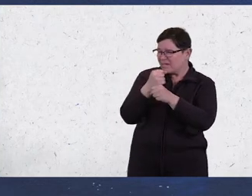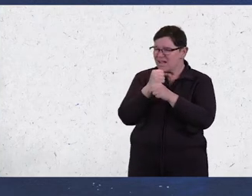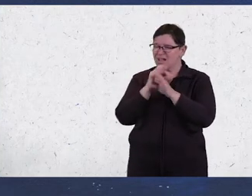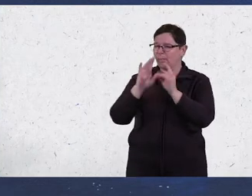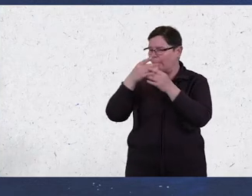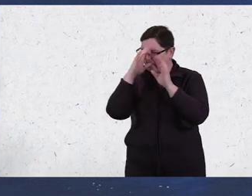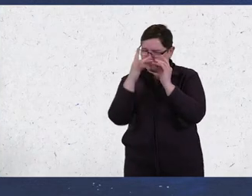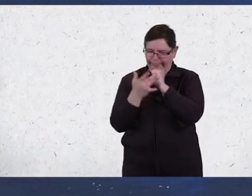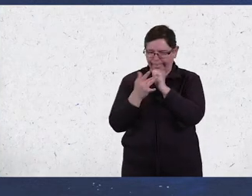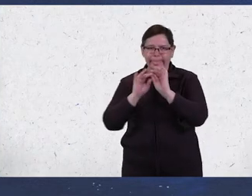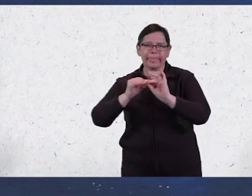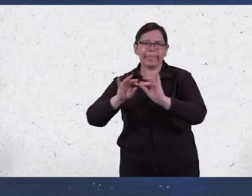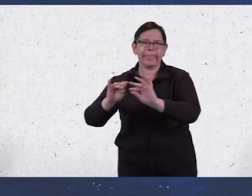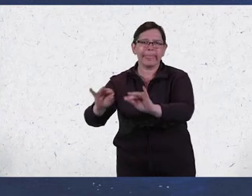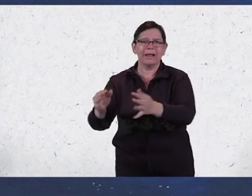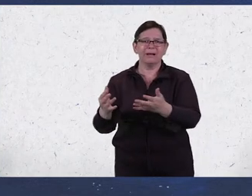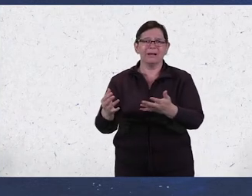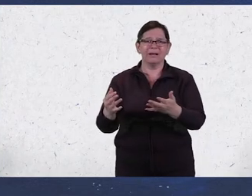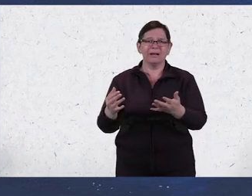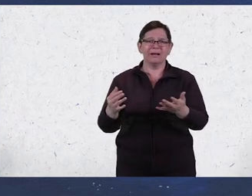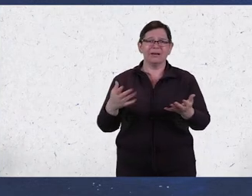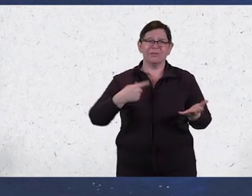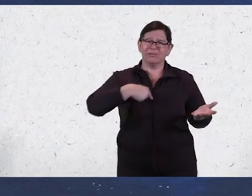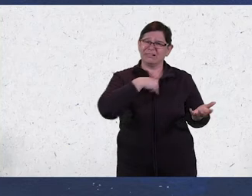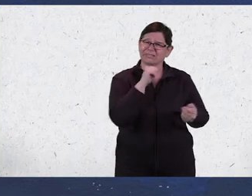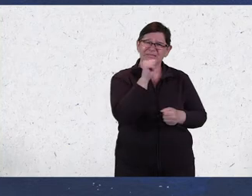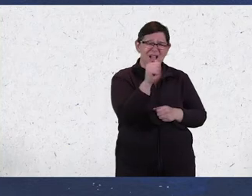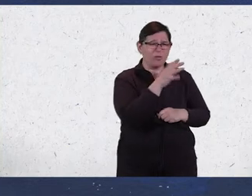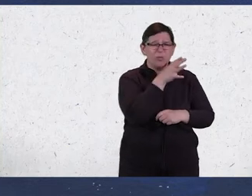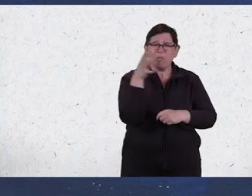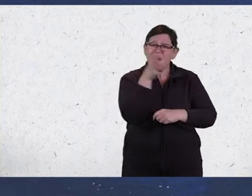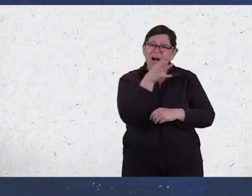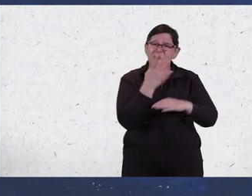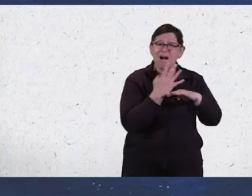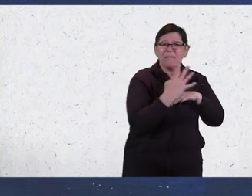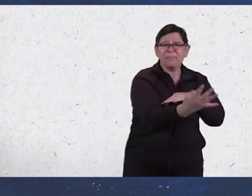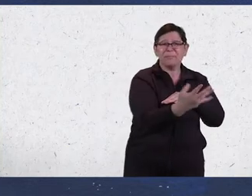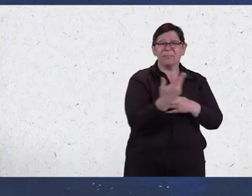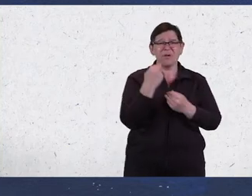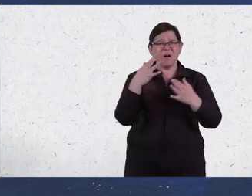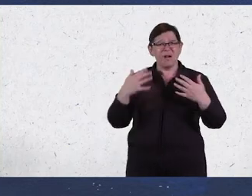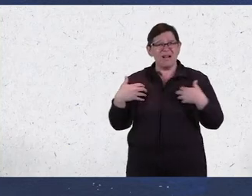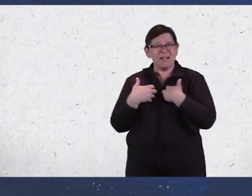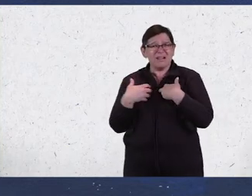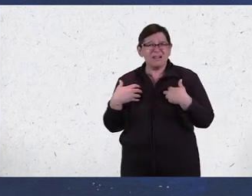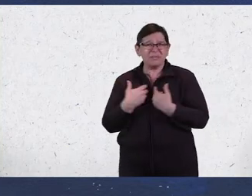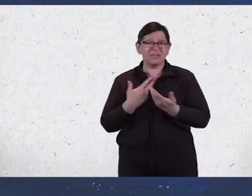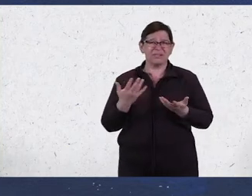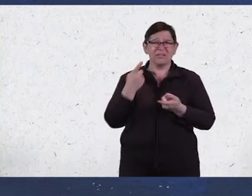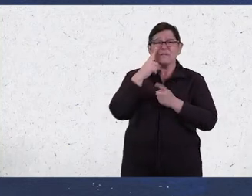We are neither crop nor livestock Only useful for feeding those Who want to farm resources